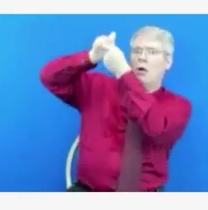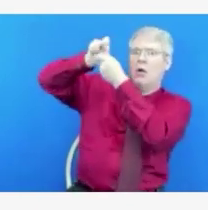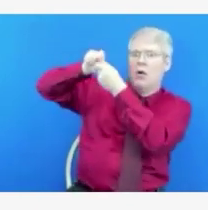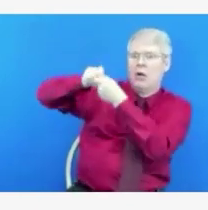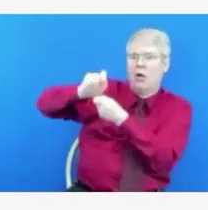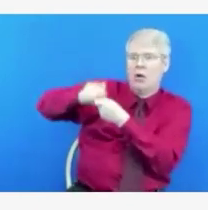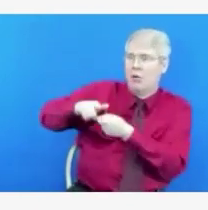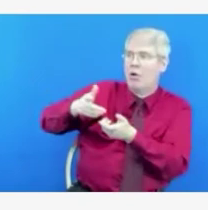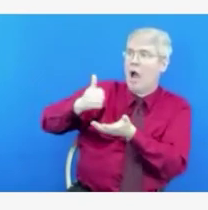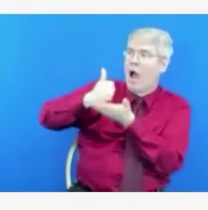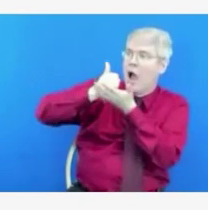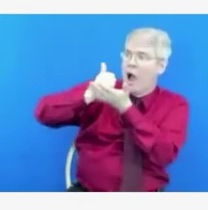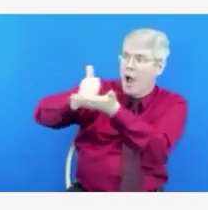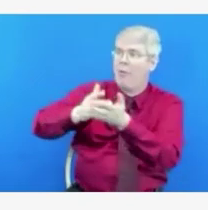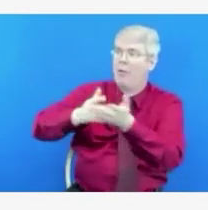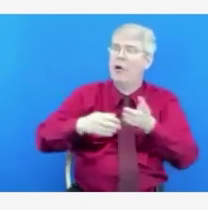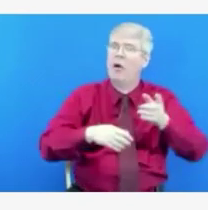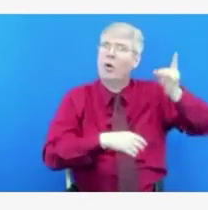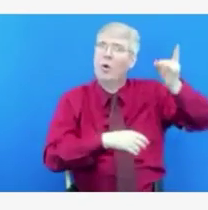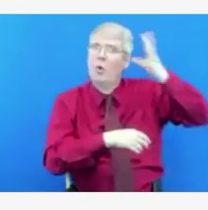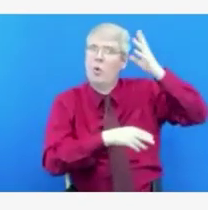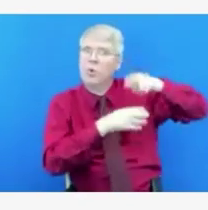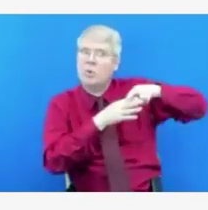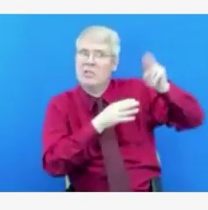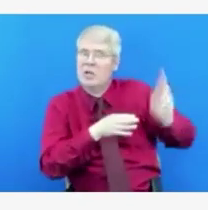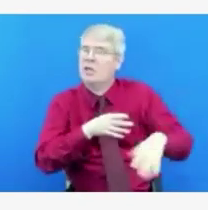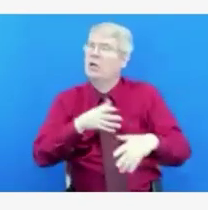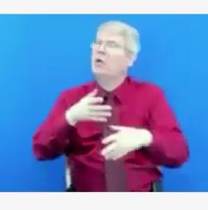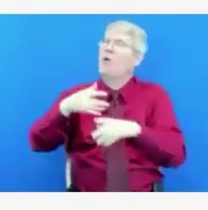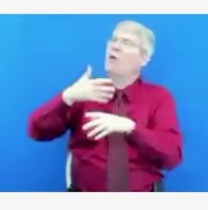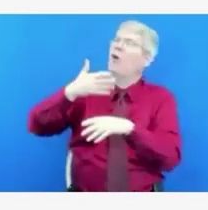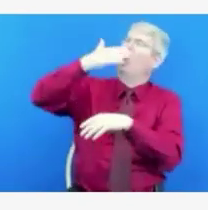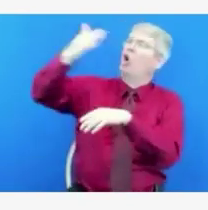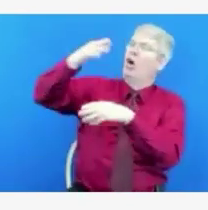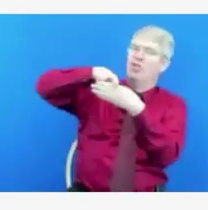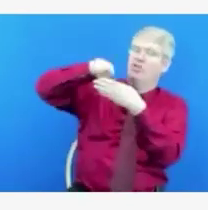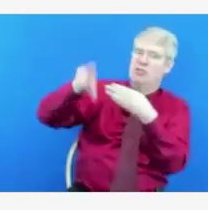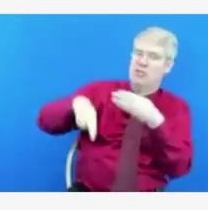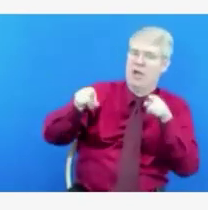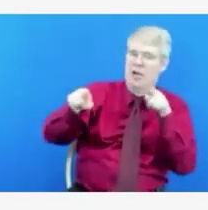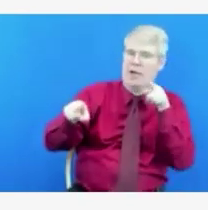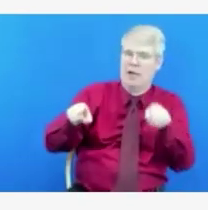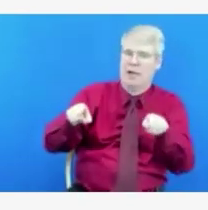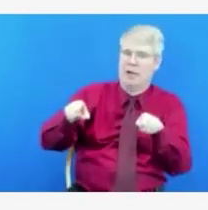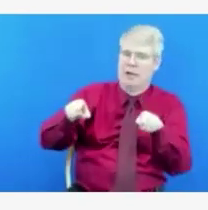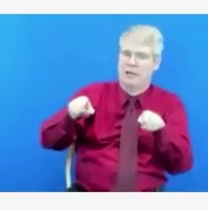And just ensuring parents that that's what is being put out there.